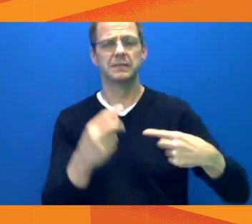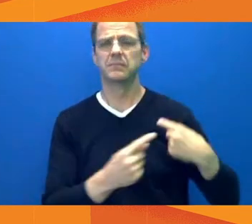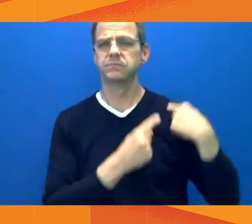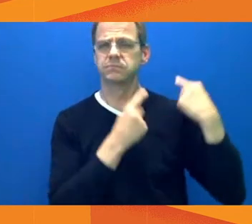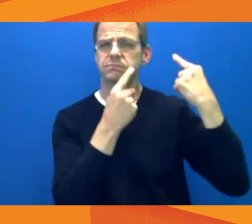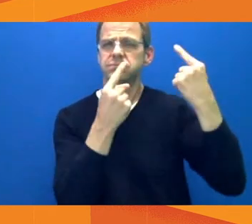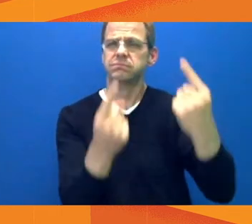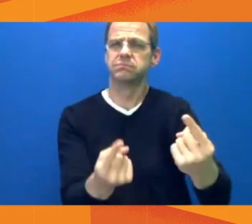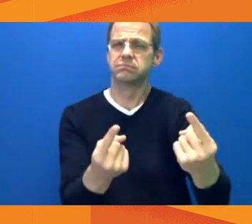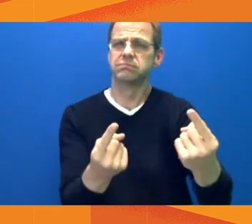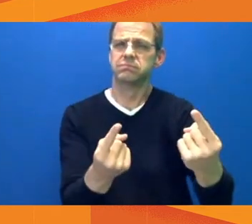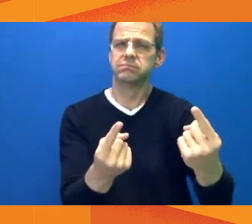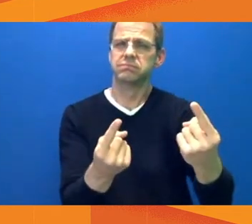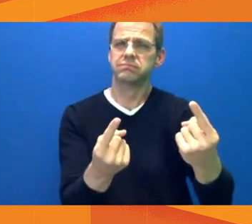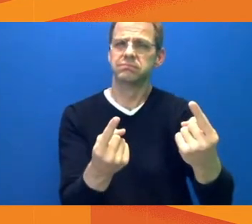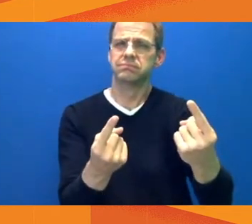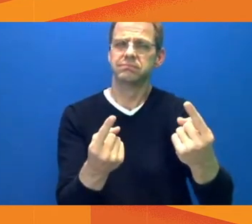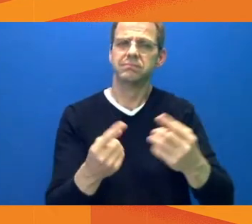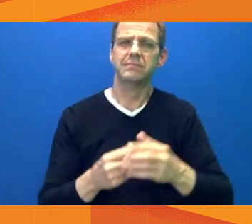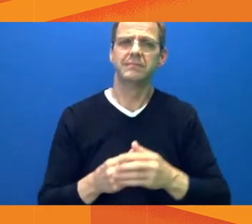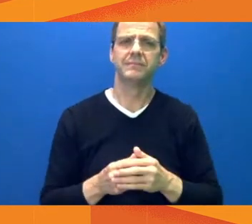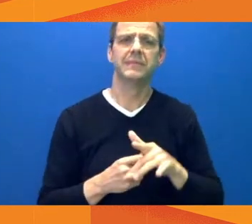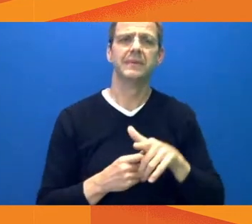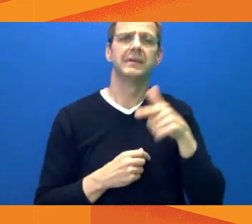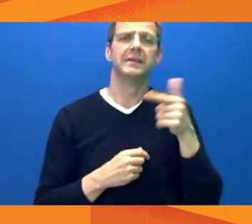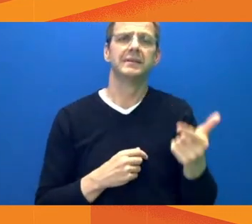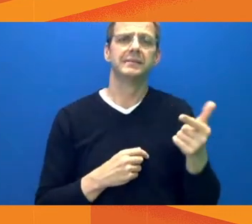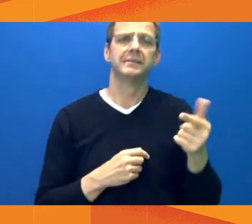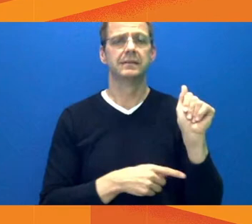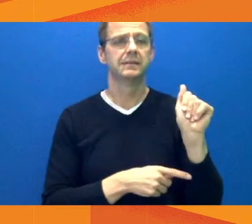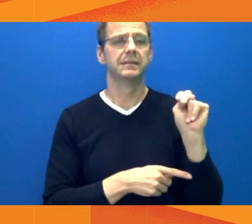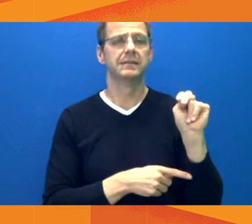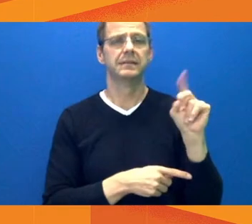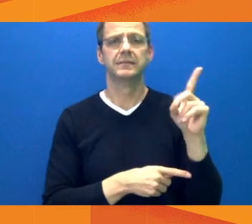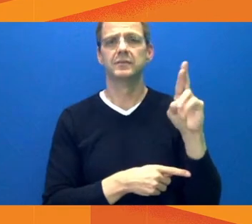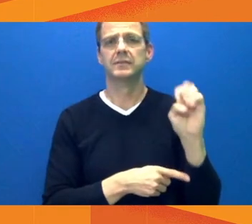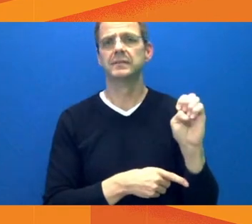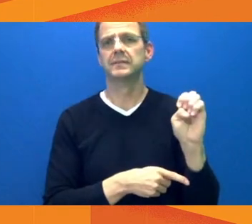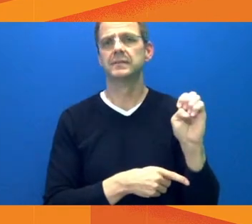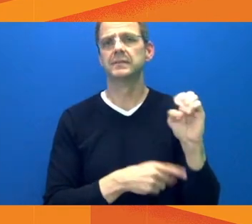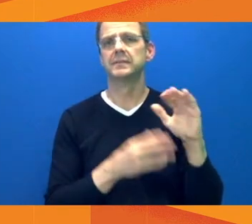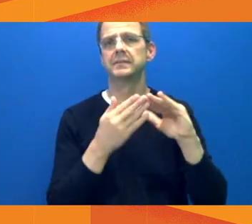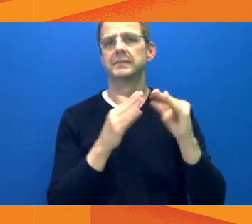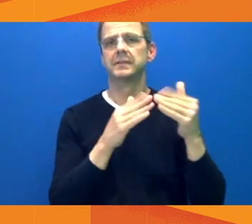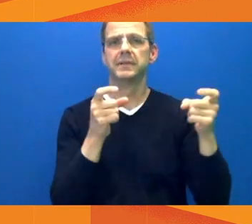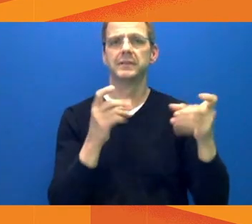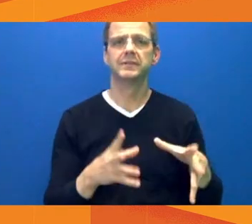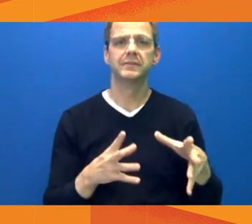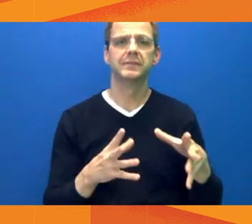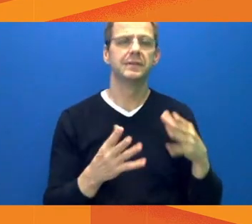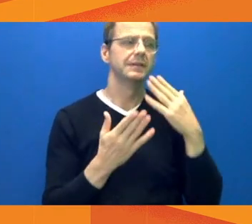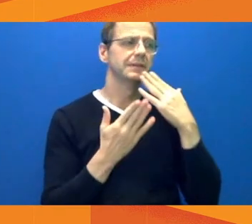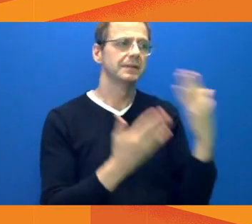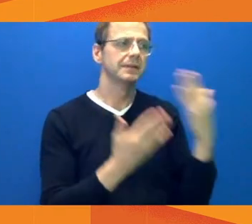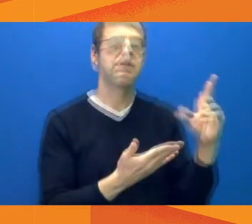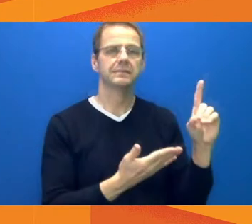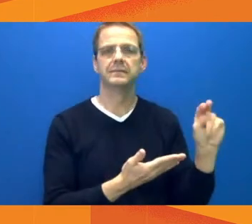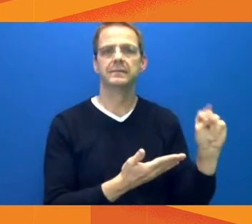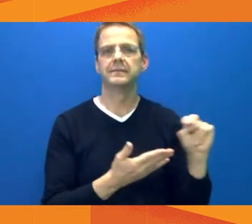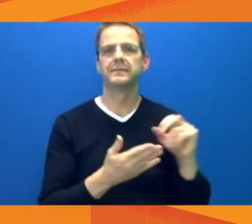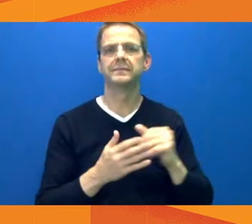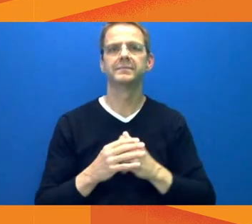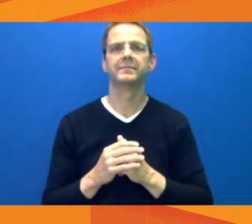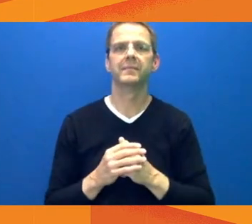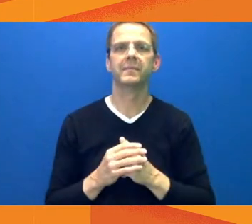Mayor Iveson. At today's Emergency Advisory Committee, administration provided information in four areas. How COVID is currently